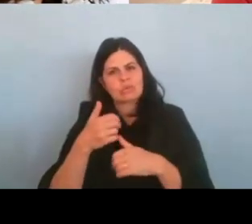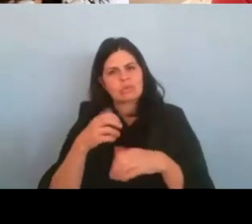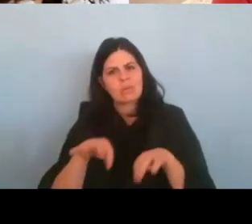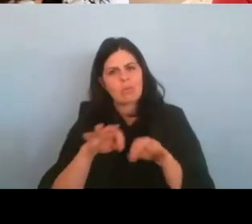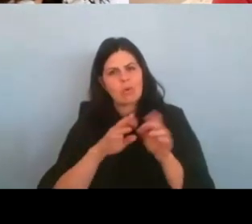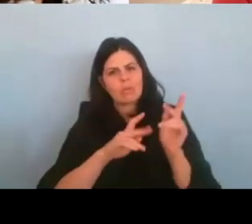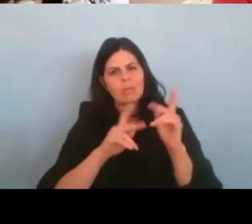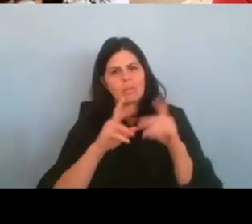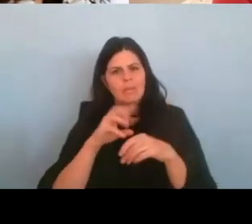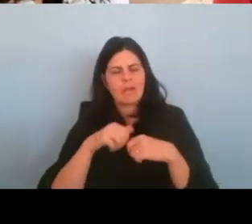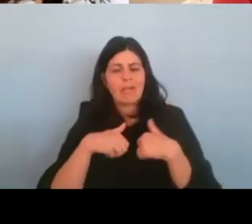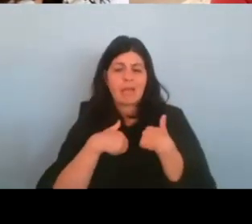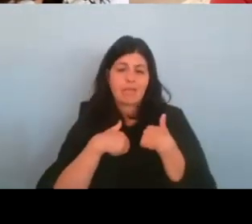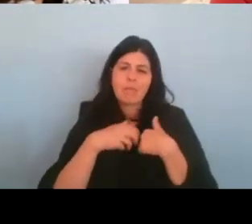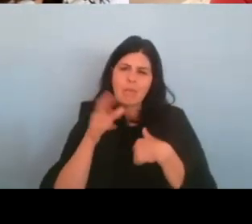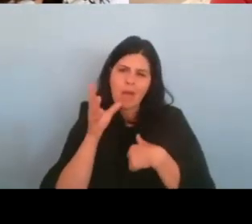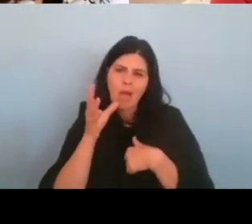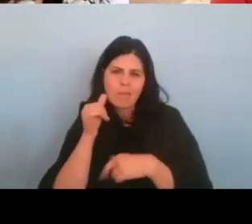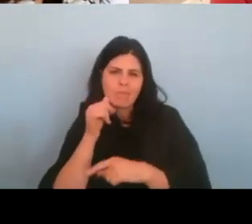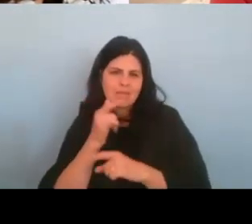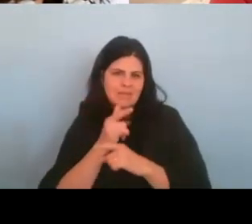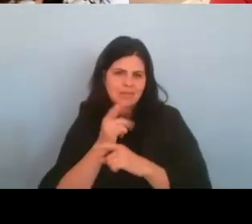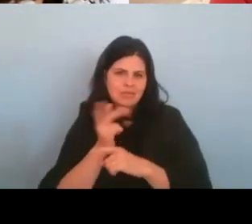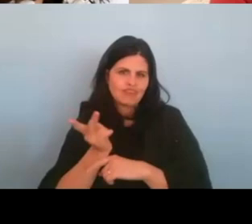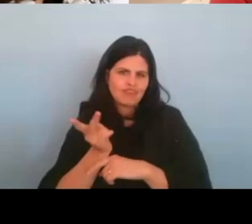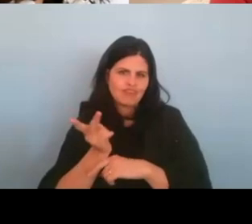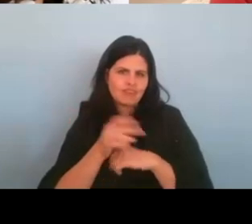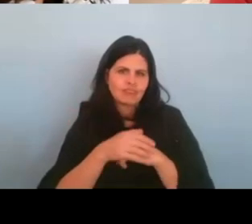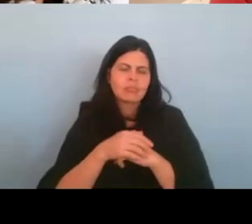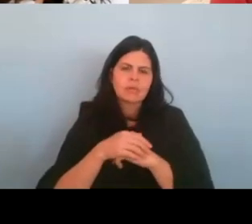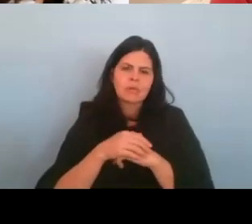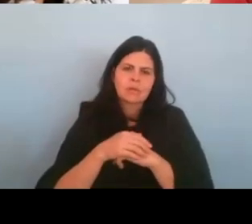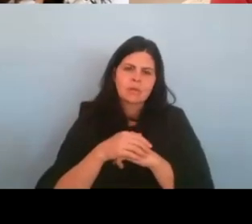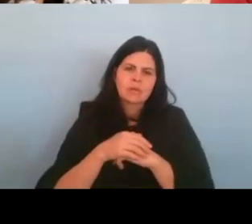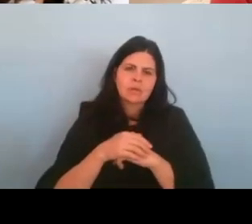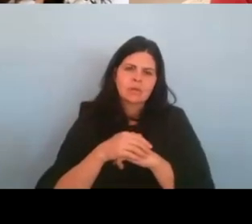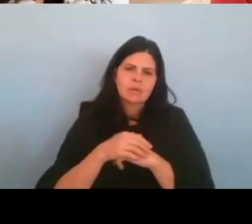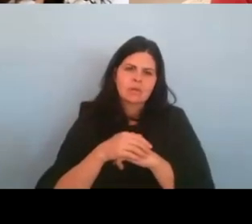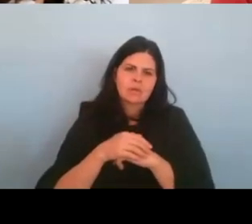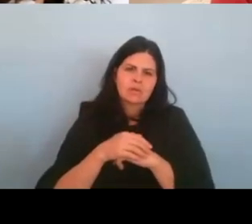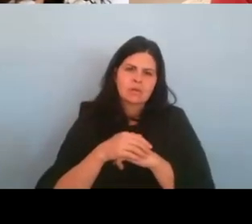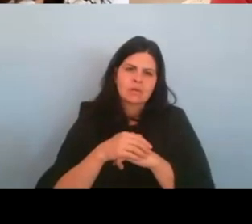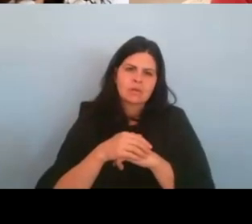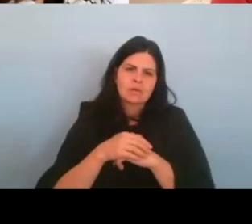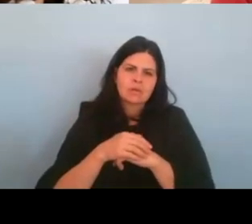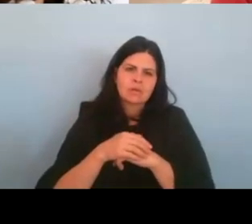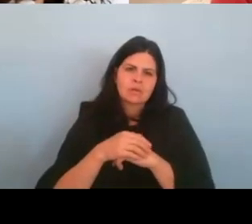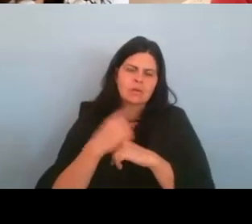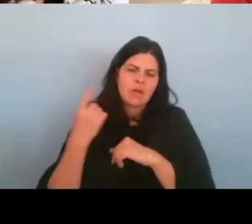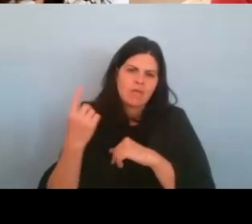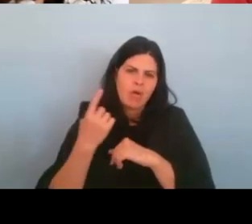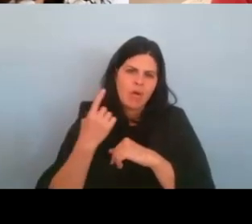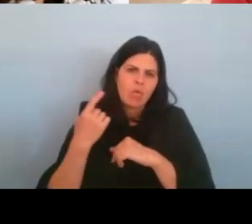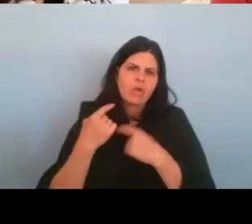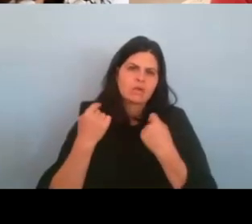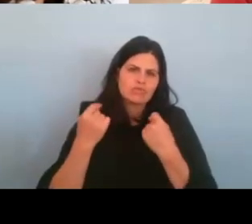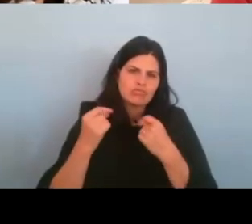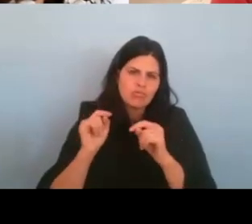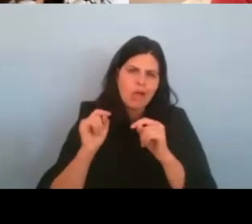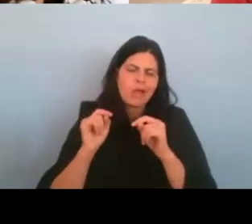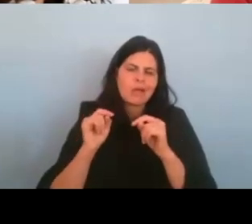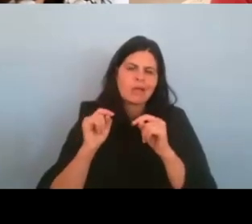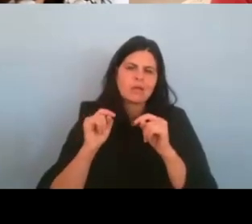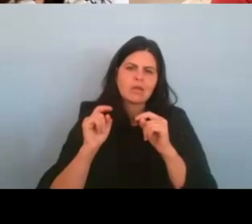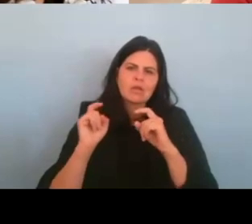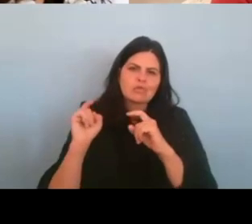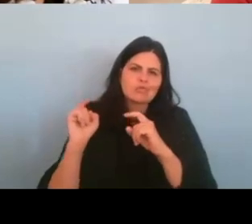my mom and my sister. So, um, you know, I, I've always been trying to sort of give back to my